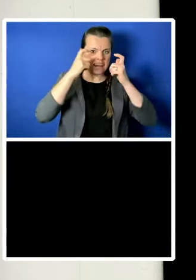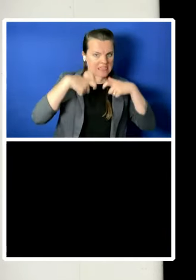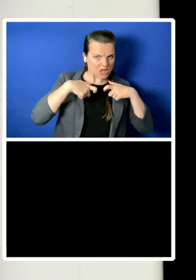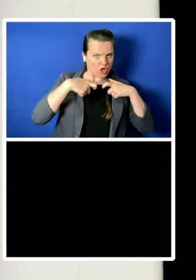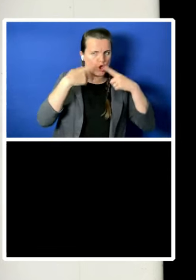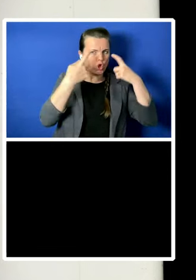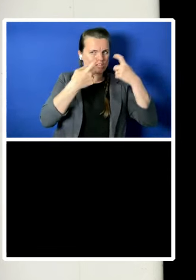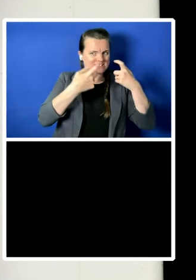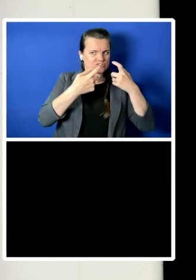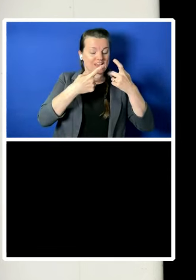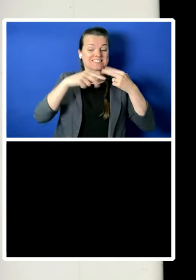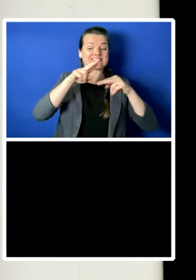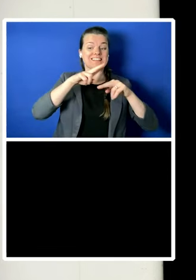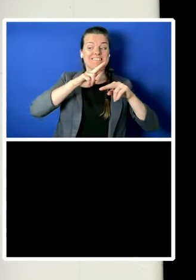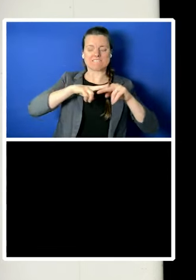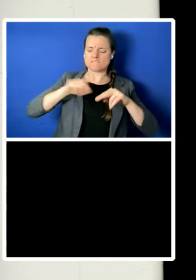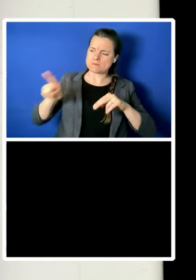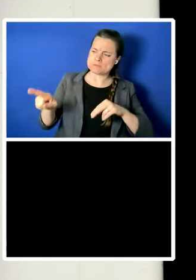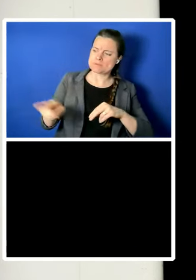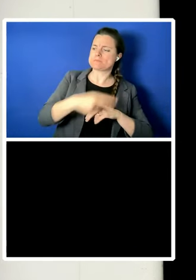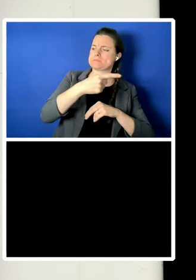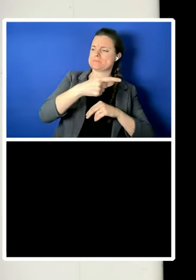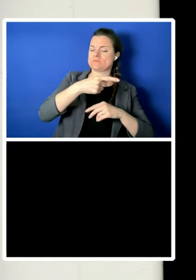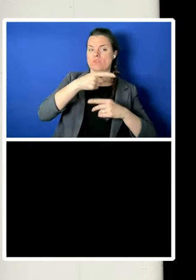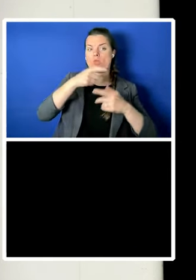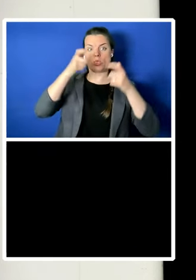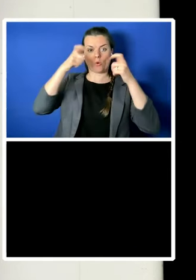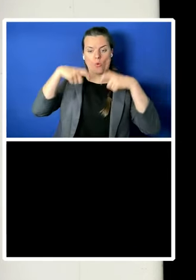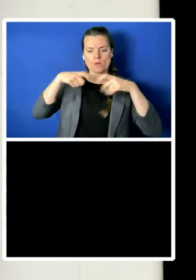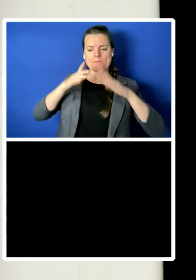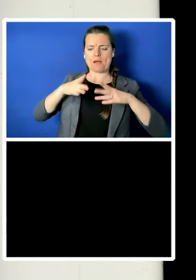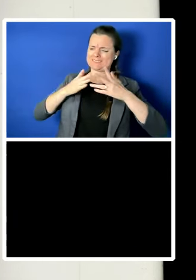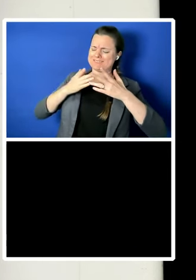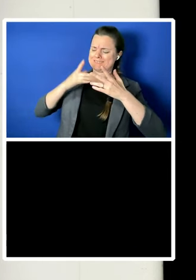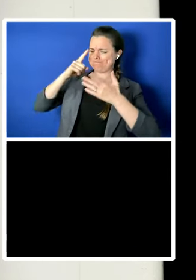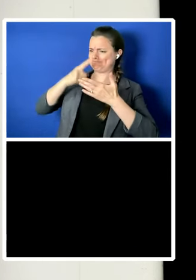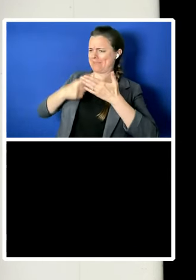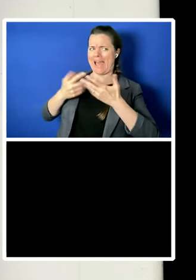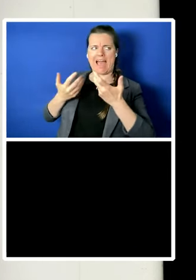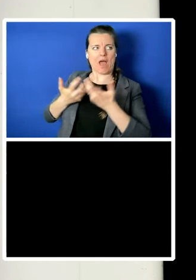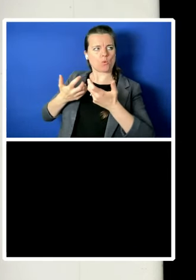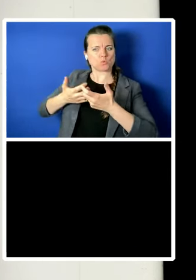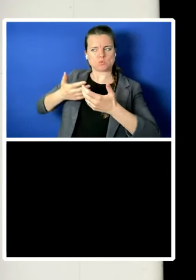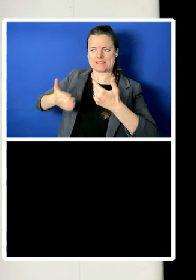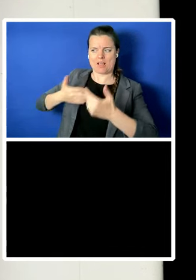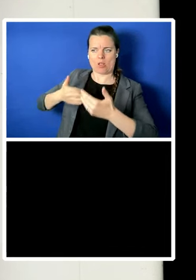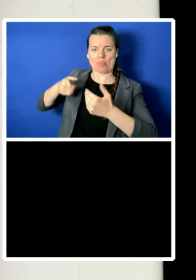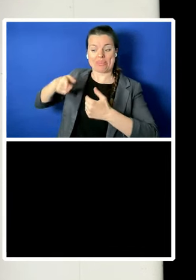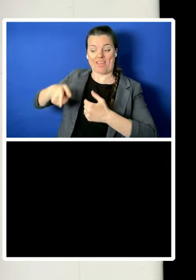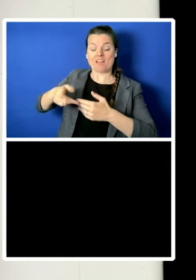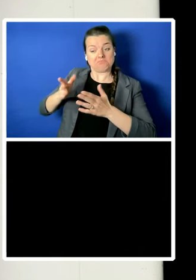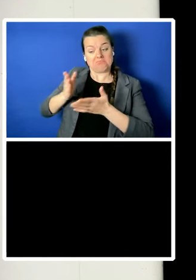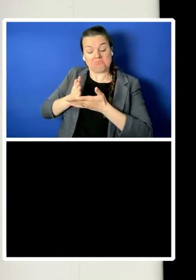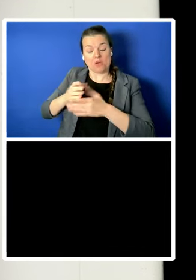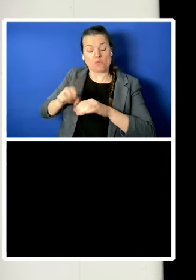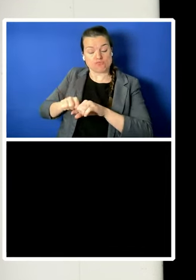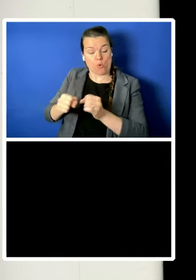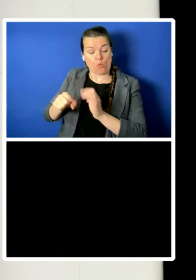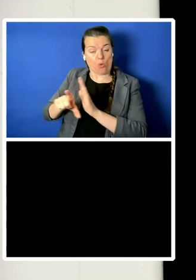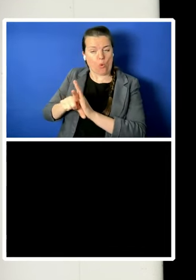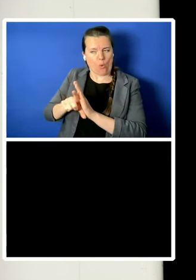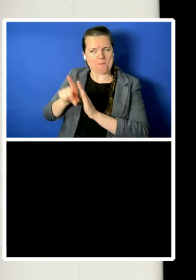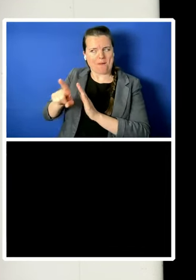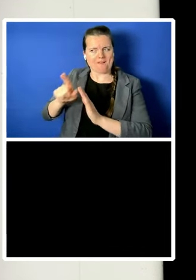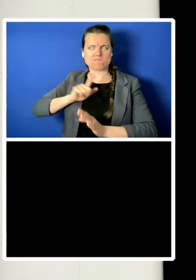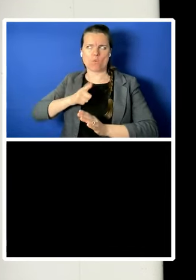deciding how to deal with this law breaking in the public interest. In the face of